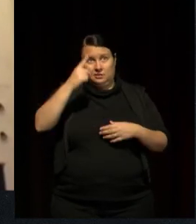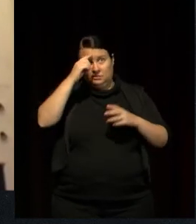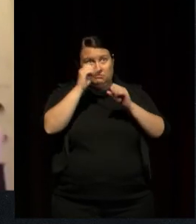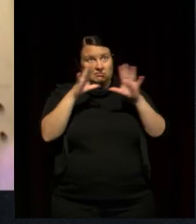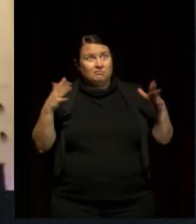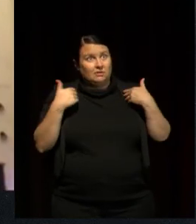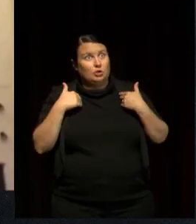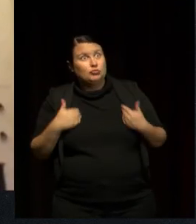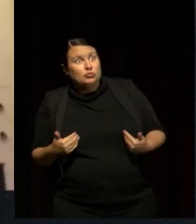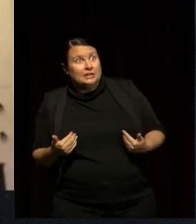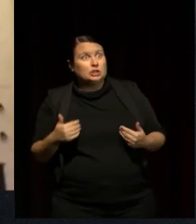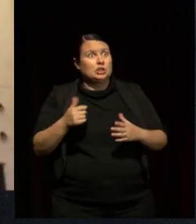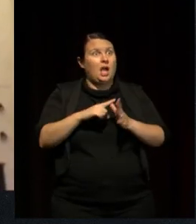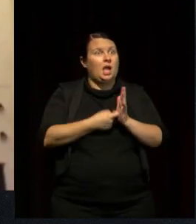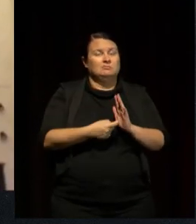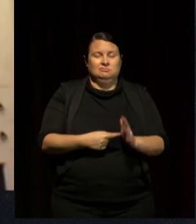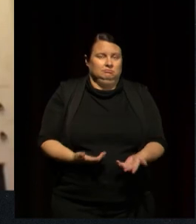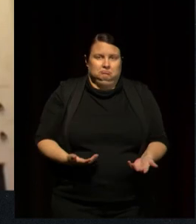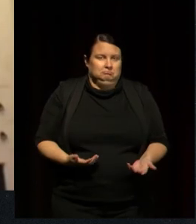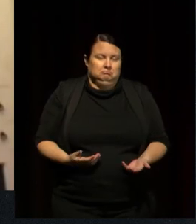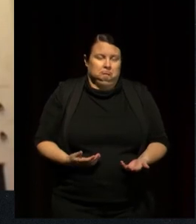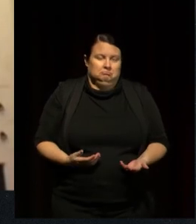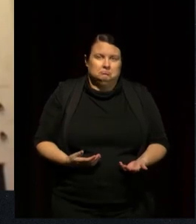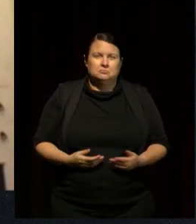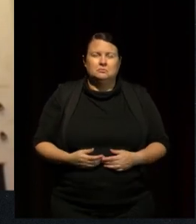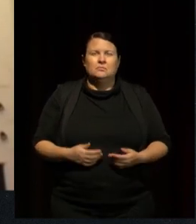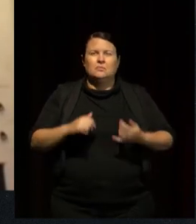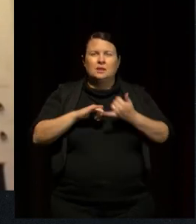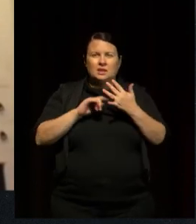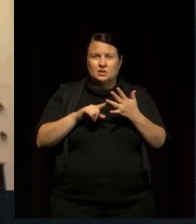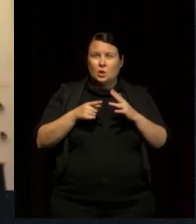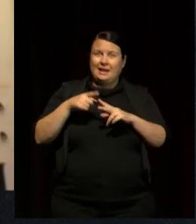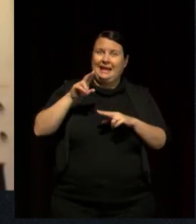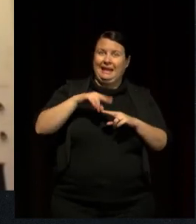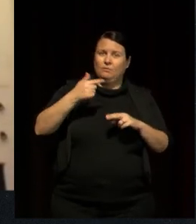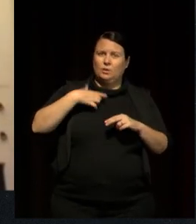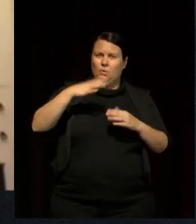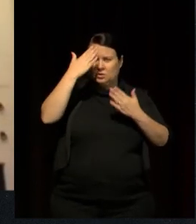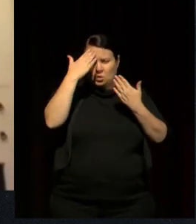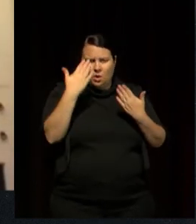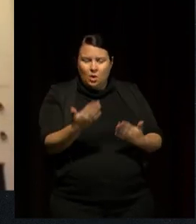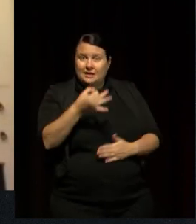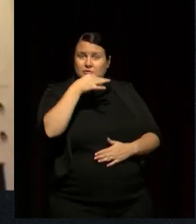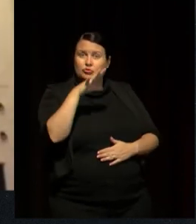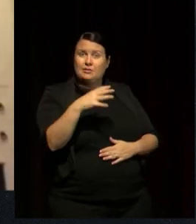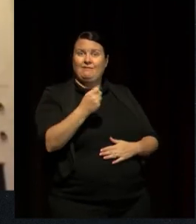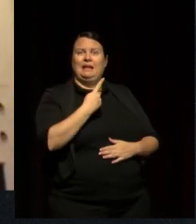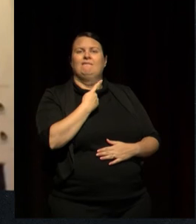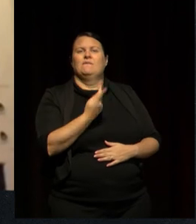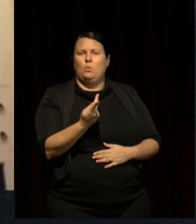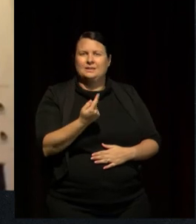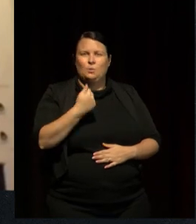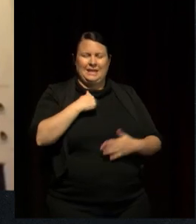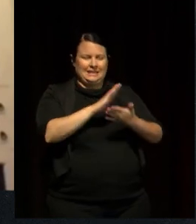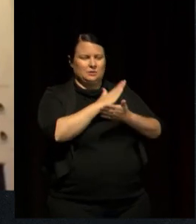rich and sort of holistic ways. And so I think if we're really going to honour children's voices, we have to design